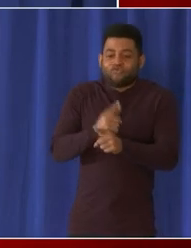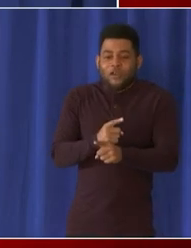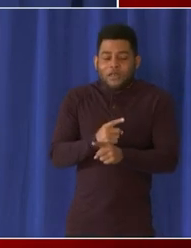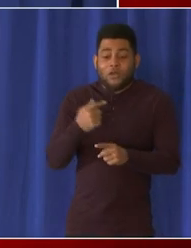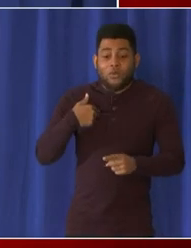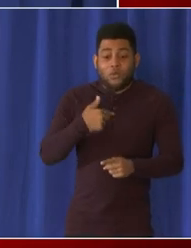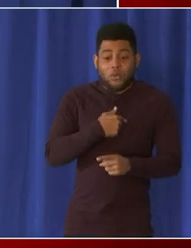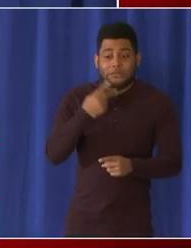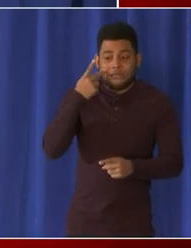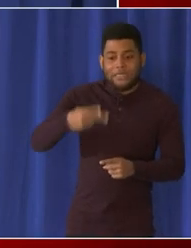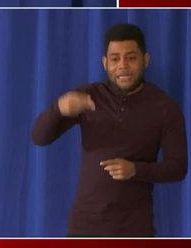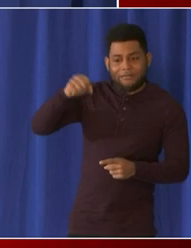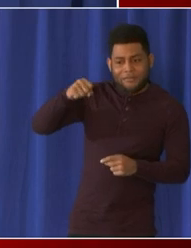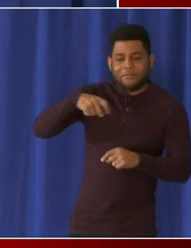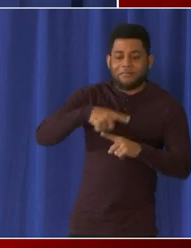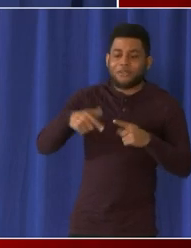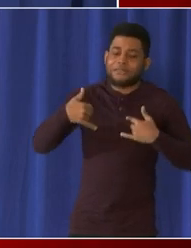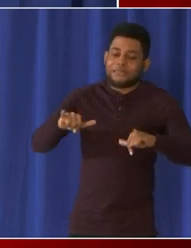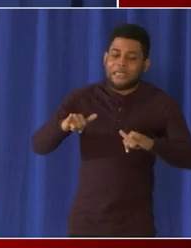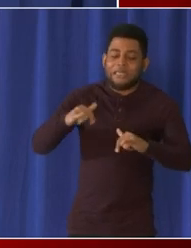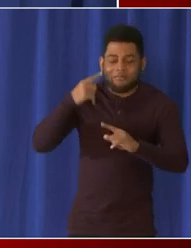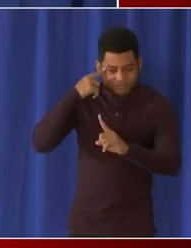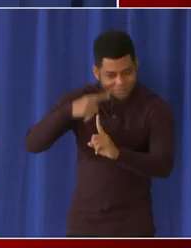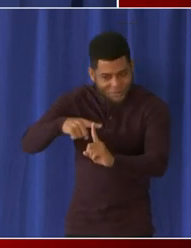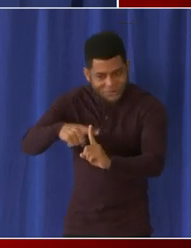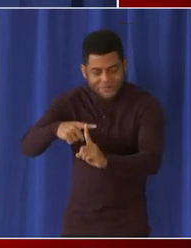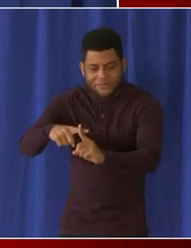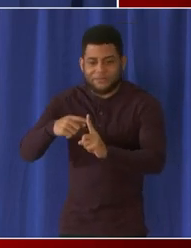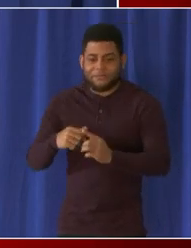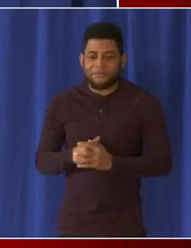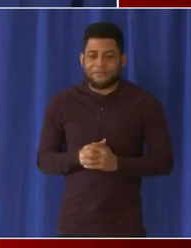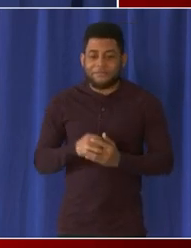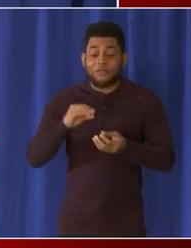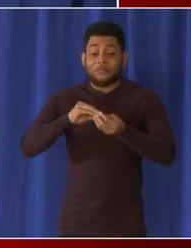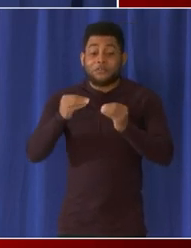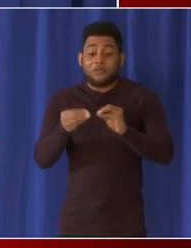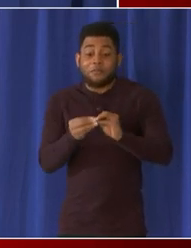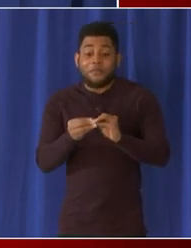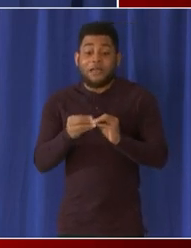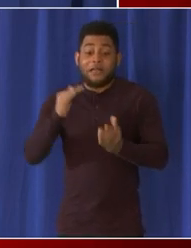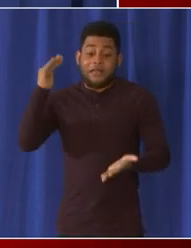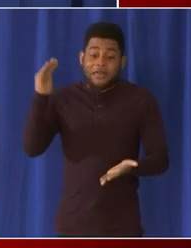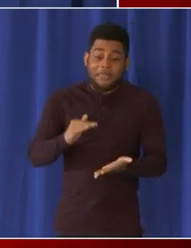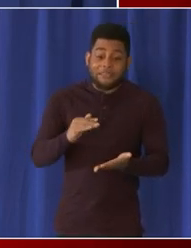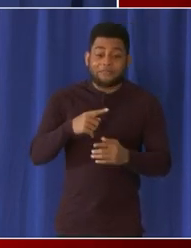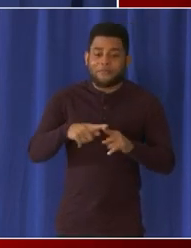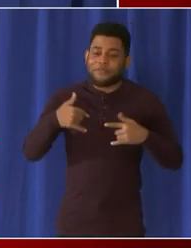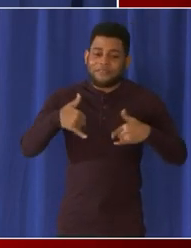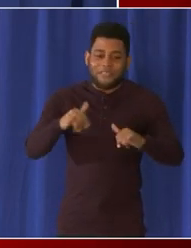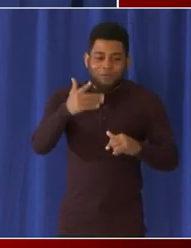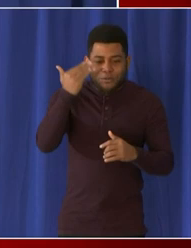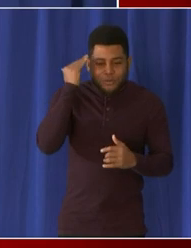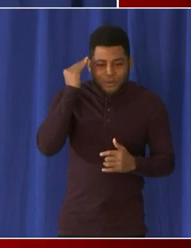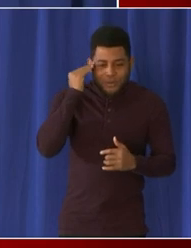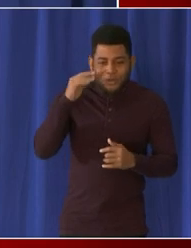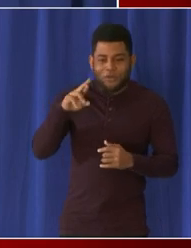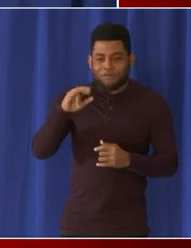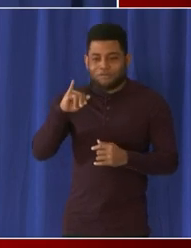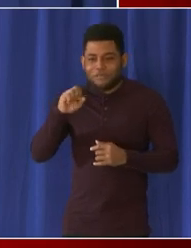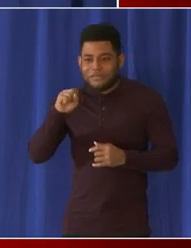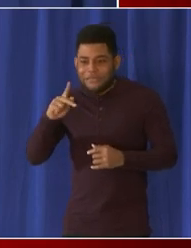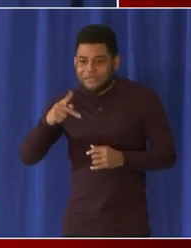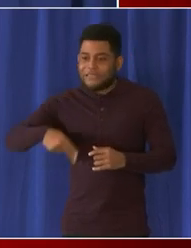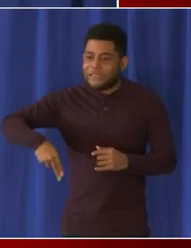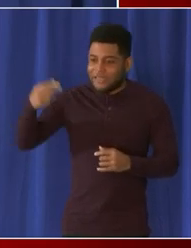it but there's still a lot of covet in the community and so even though the numbers are better it still presents a lot of risk to the community uh and again just to reiterate the mayor